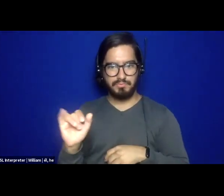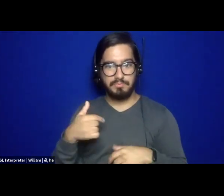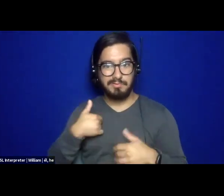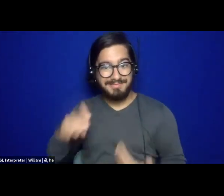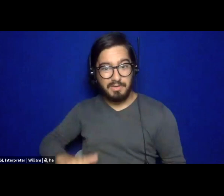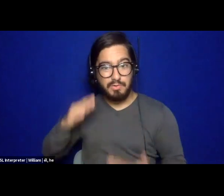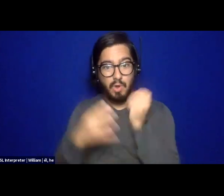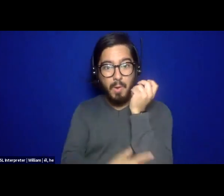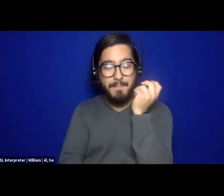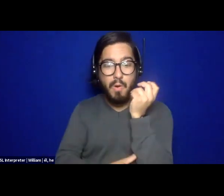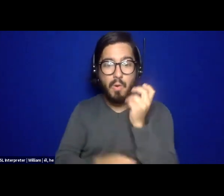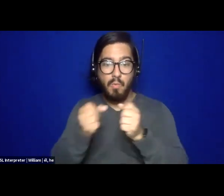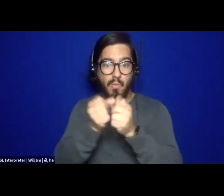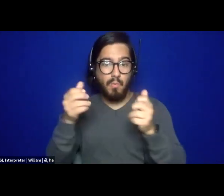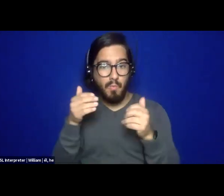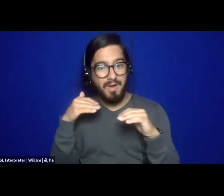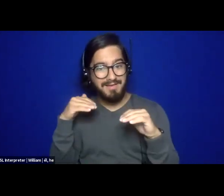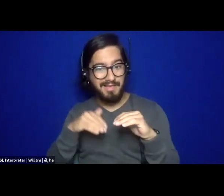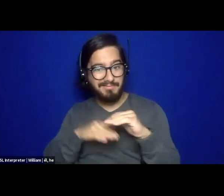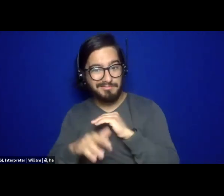and I'm also here to learn as well.